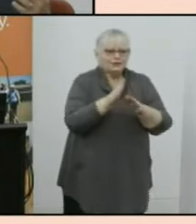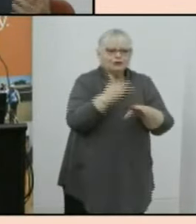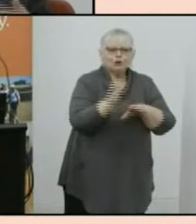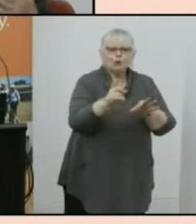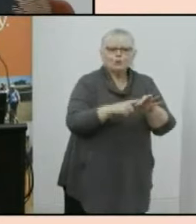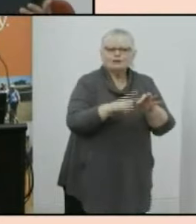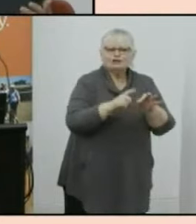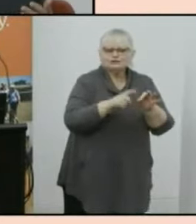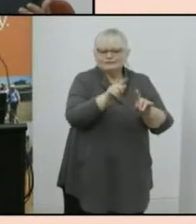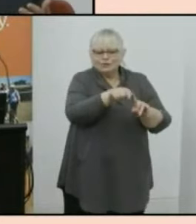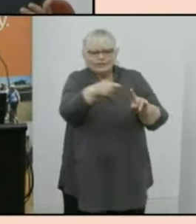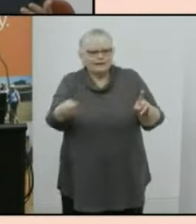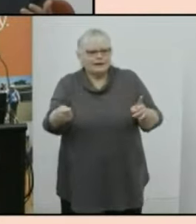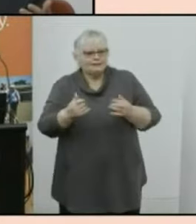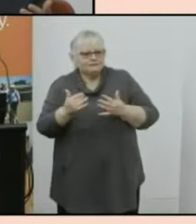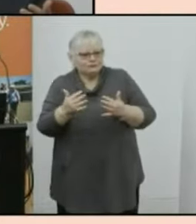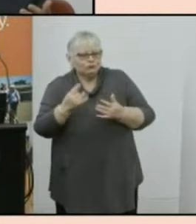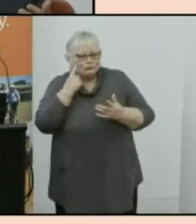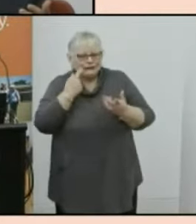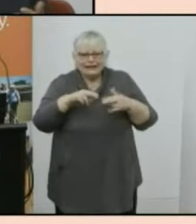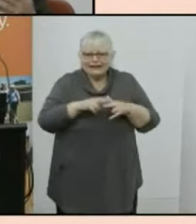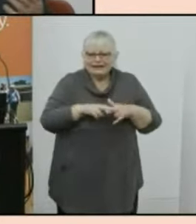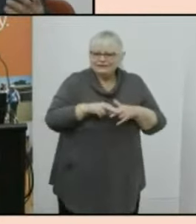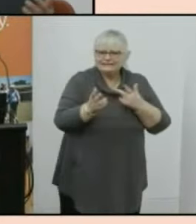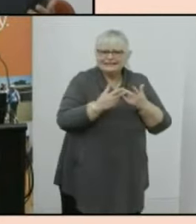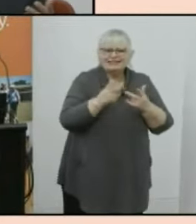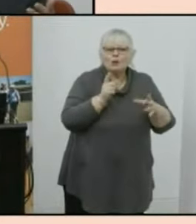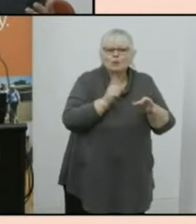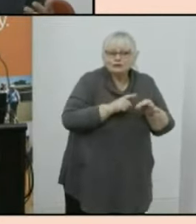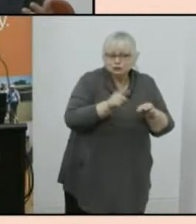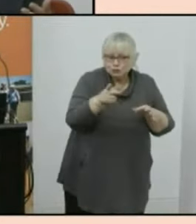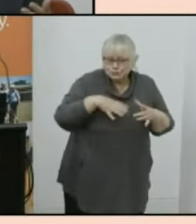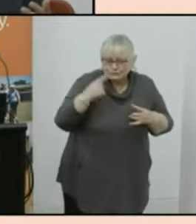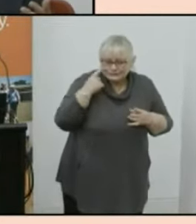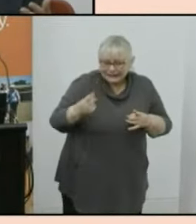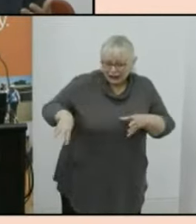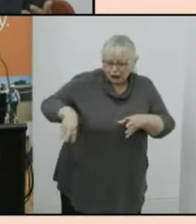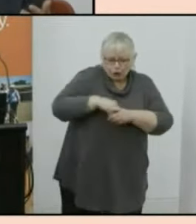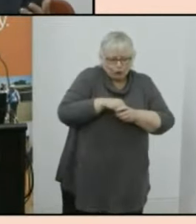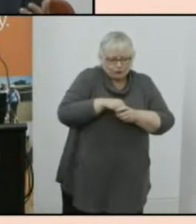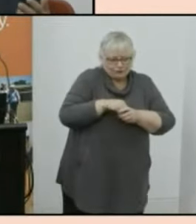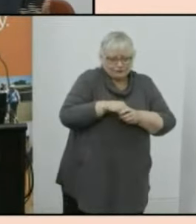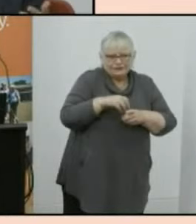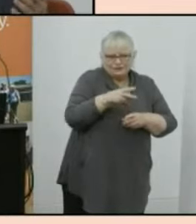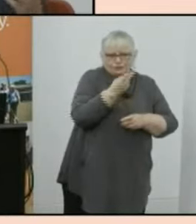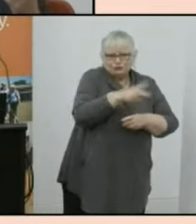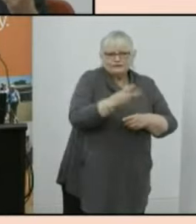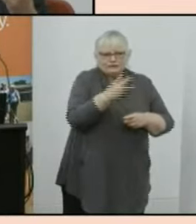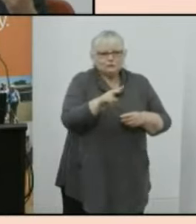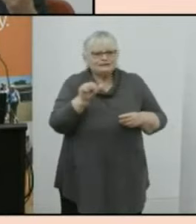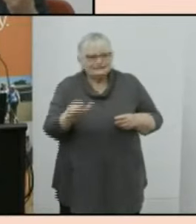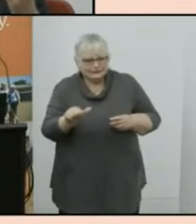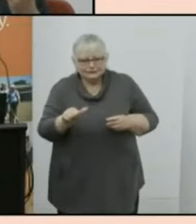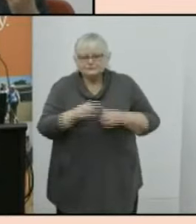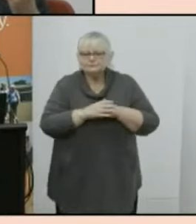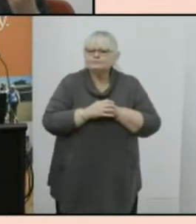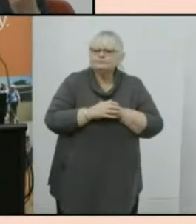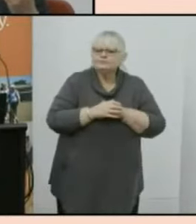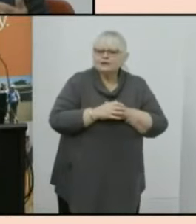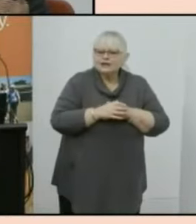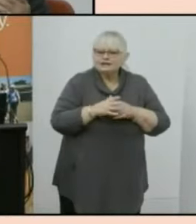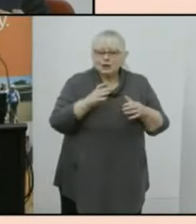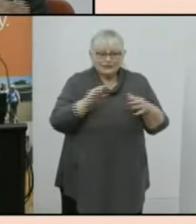ask the community if there are if there are other questions that people think that we should be asking so the so